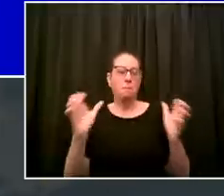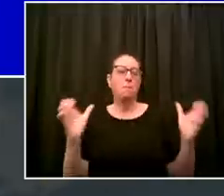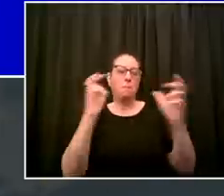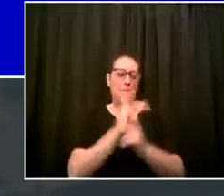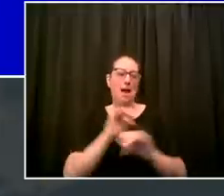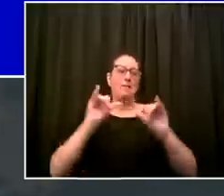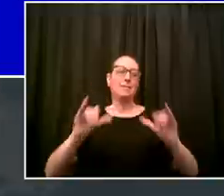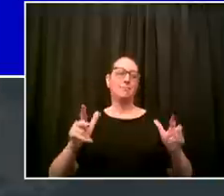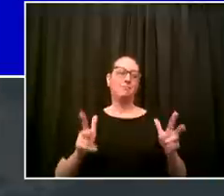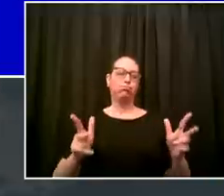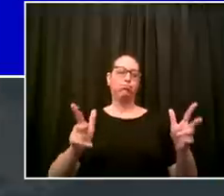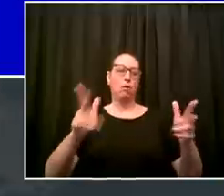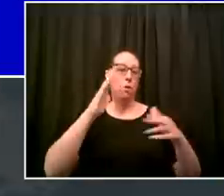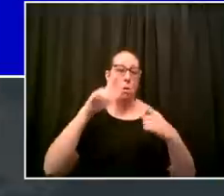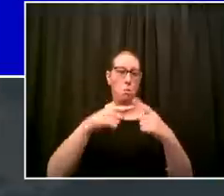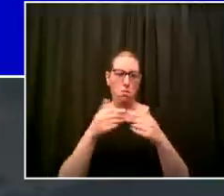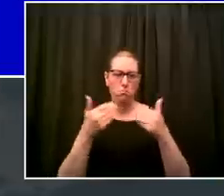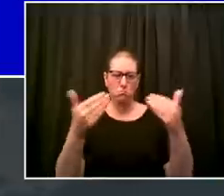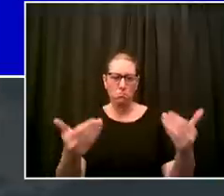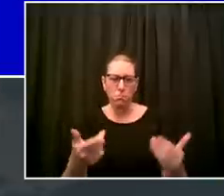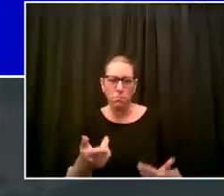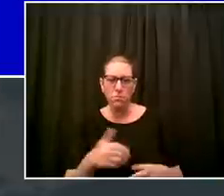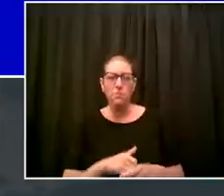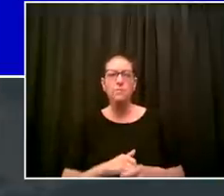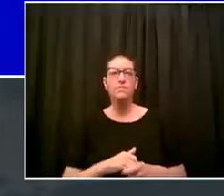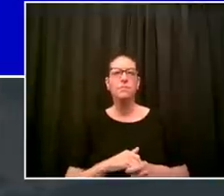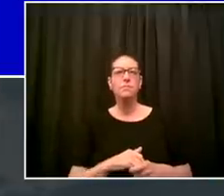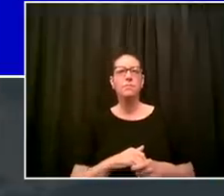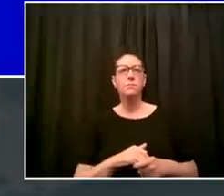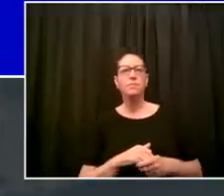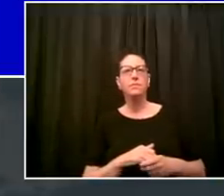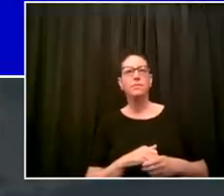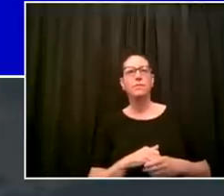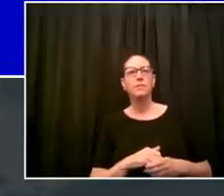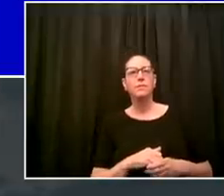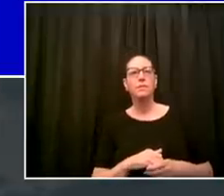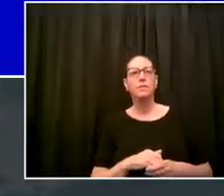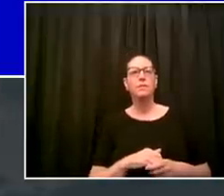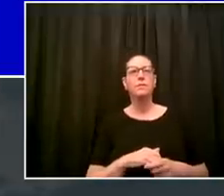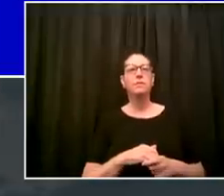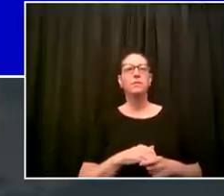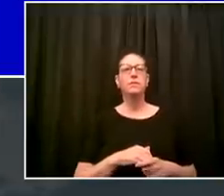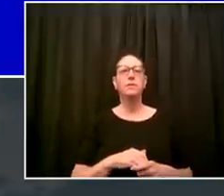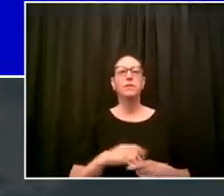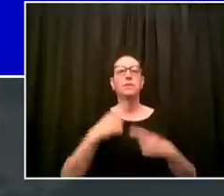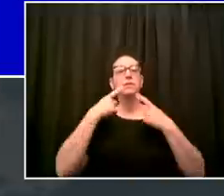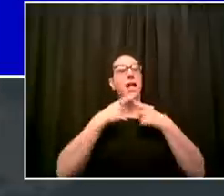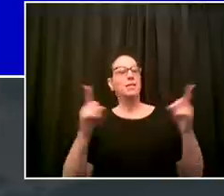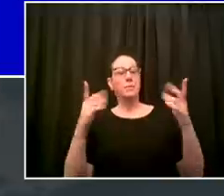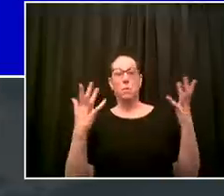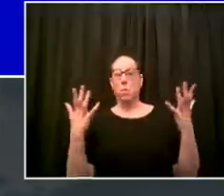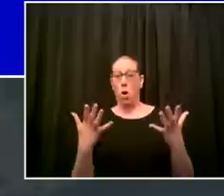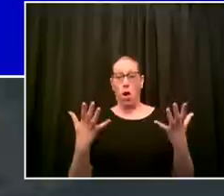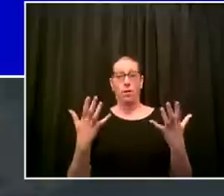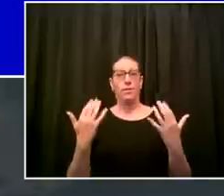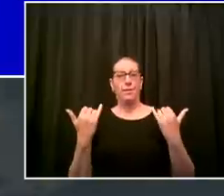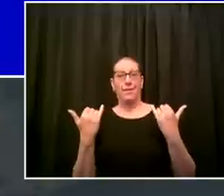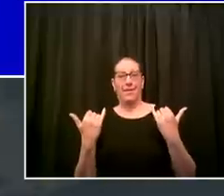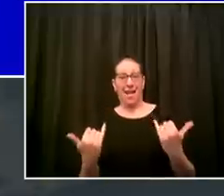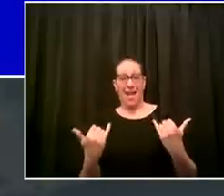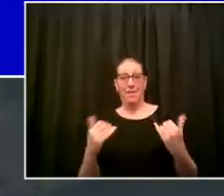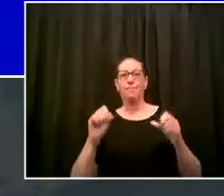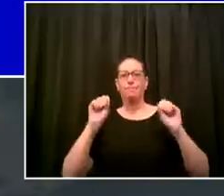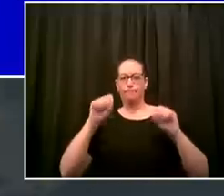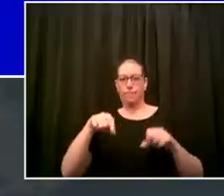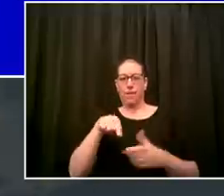remain clean so as of today alternate side parking is back into effect just for this week